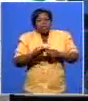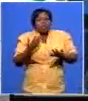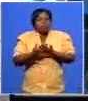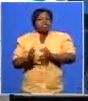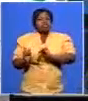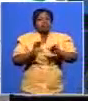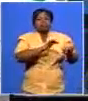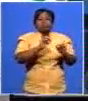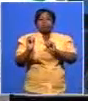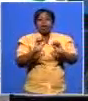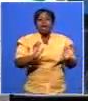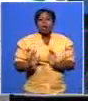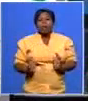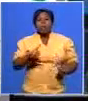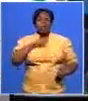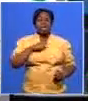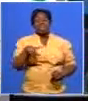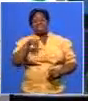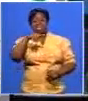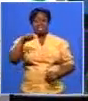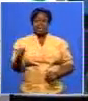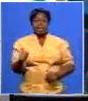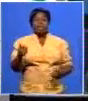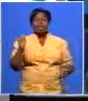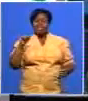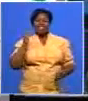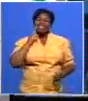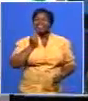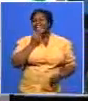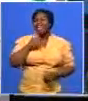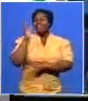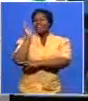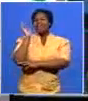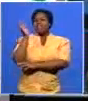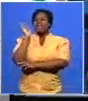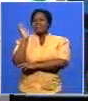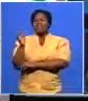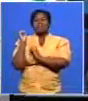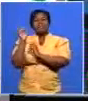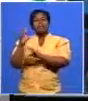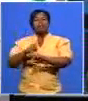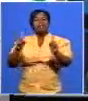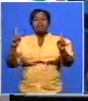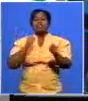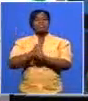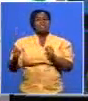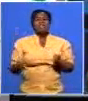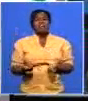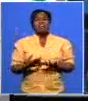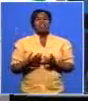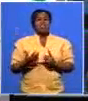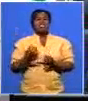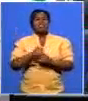because the da nice talking for a very brutal in dealing with people who are not loyal to them